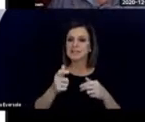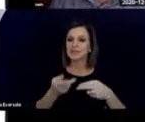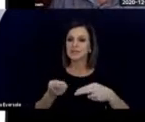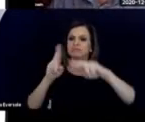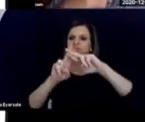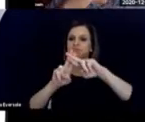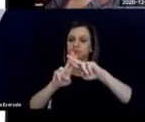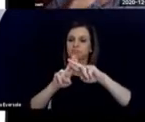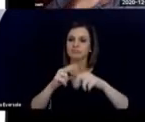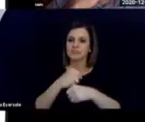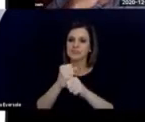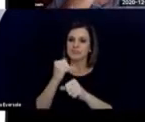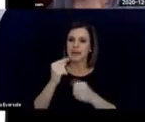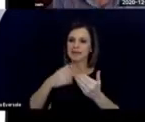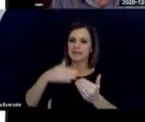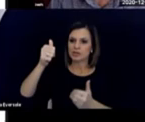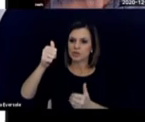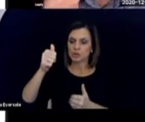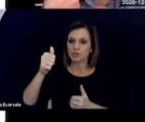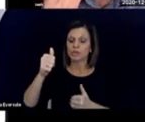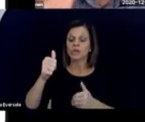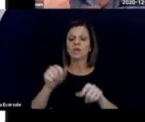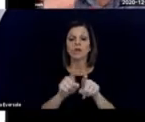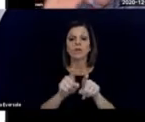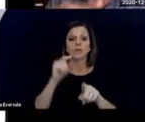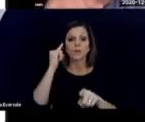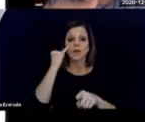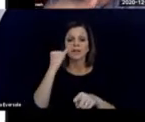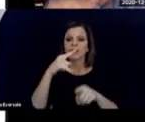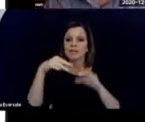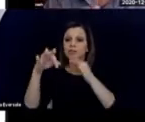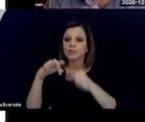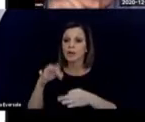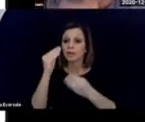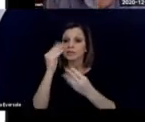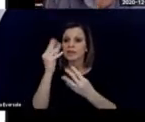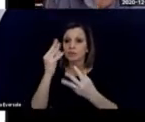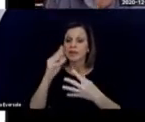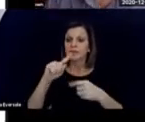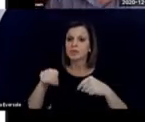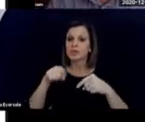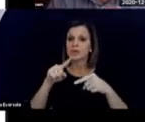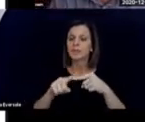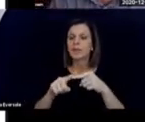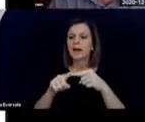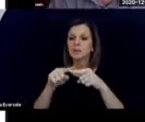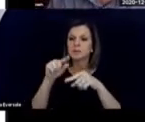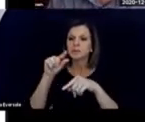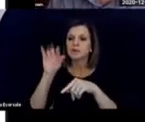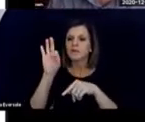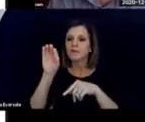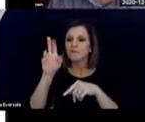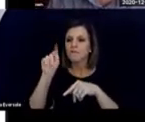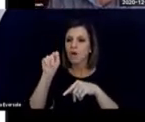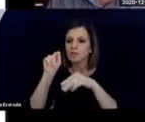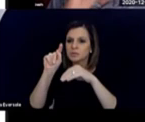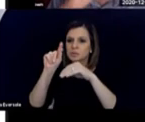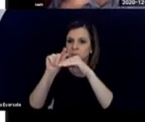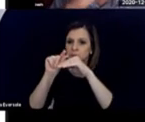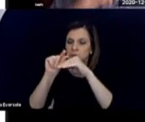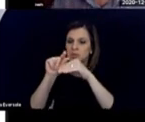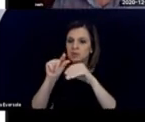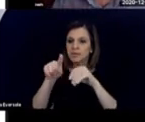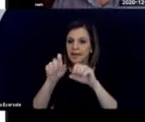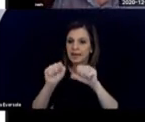And equally, if it gives some information about the smallest size of font. That the child can see and